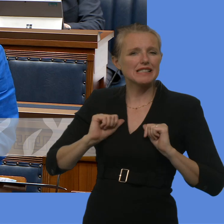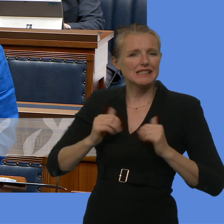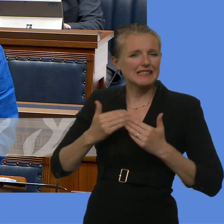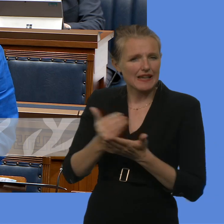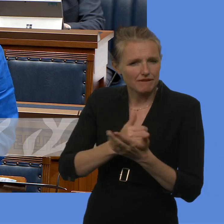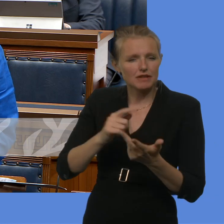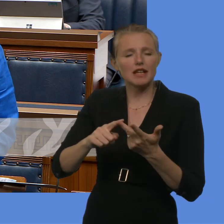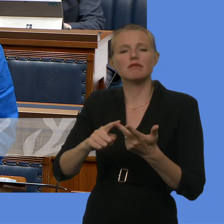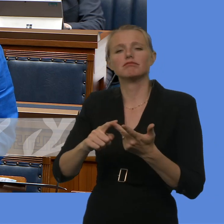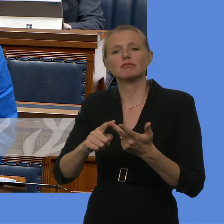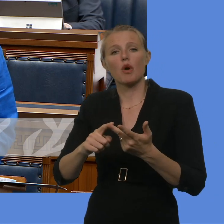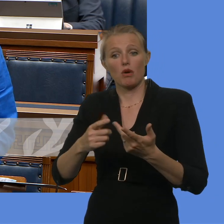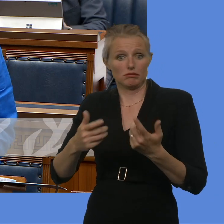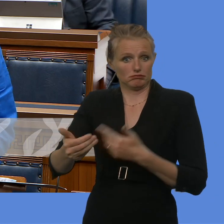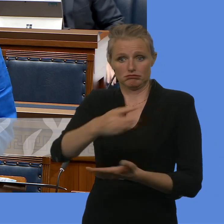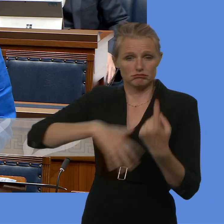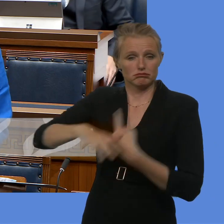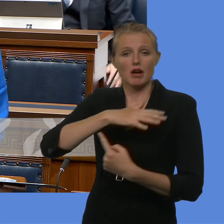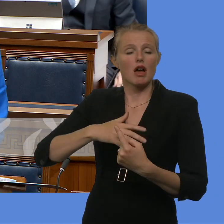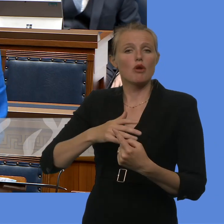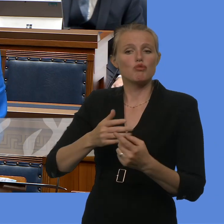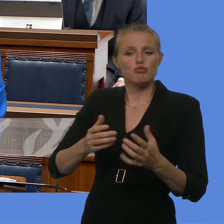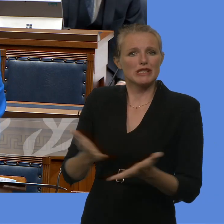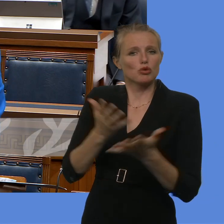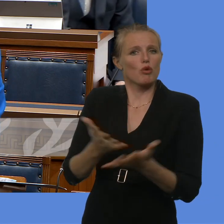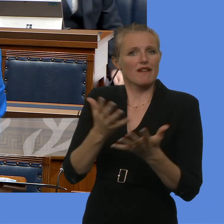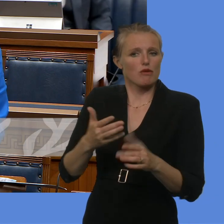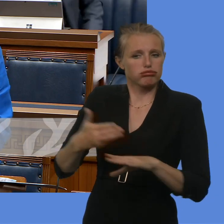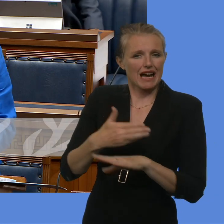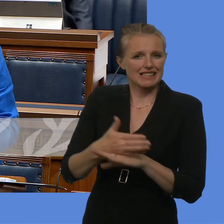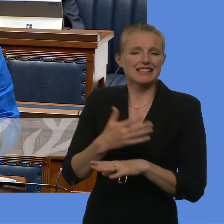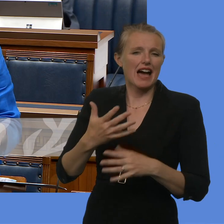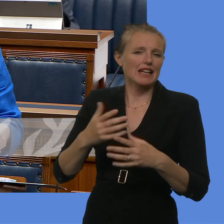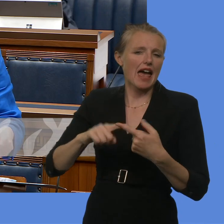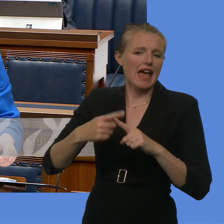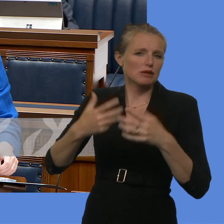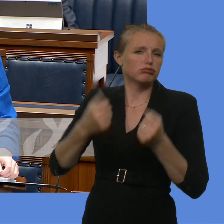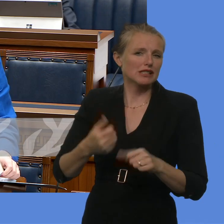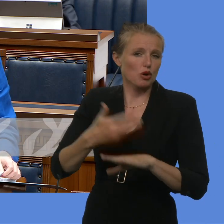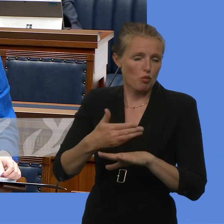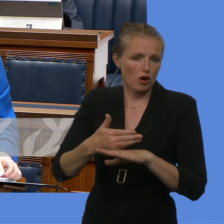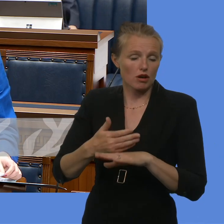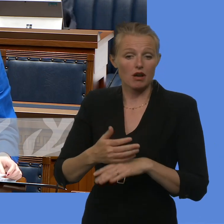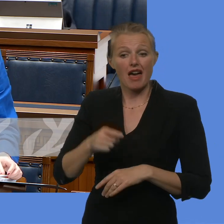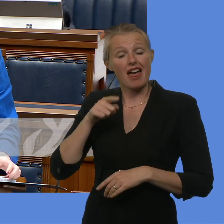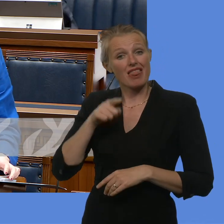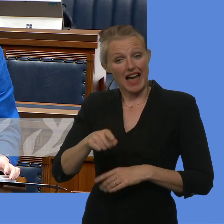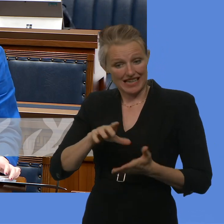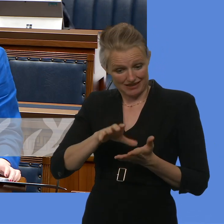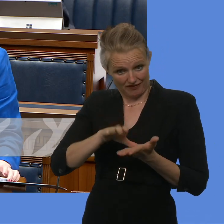and restorative practice. From research, it is clear that these local initiatives continue to be at the forefront of tackling a range of problems